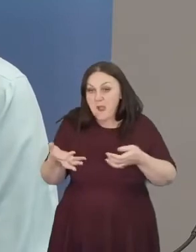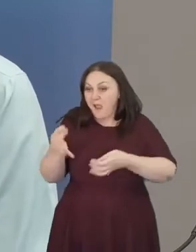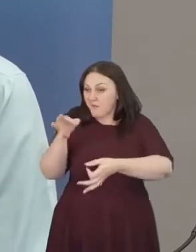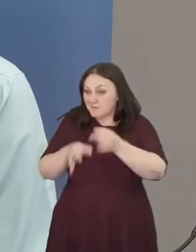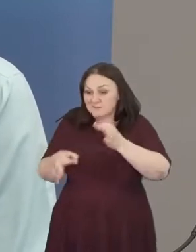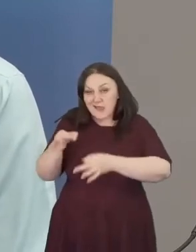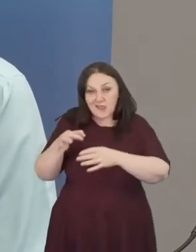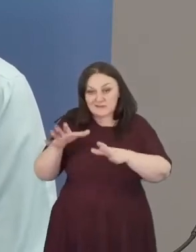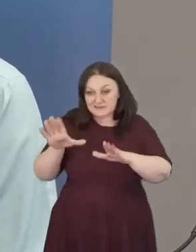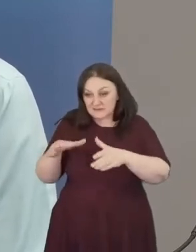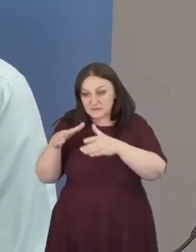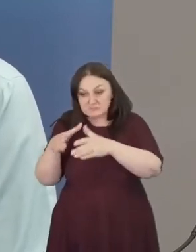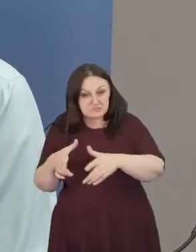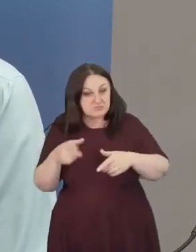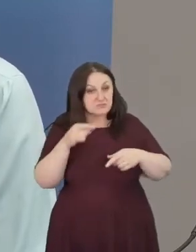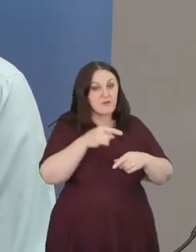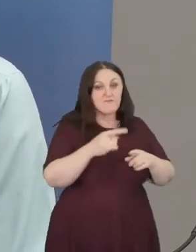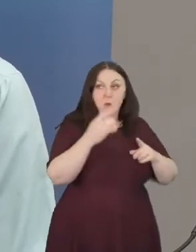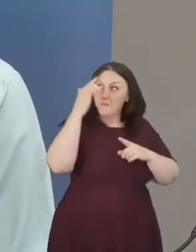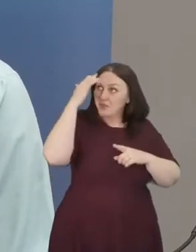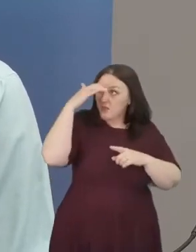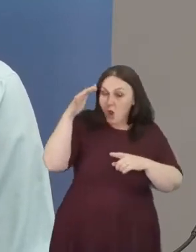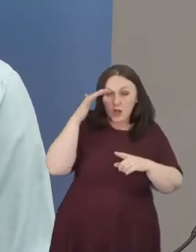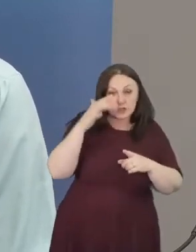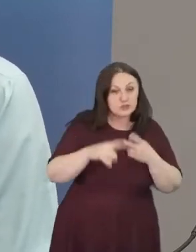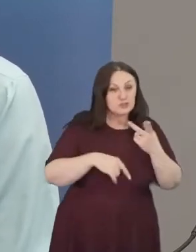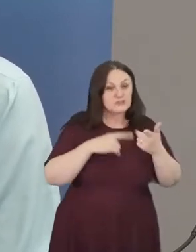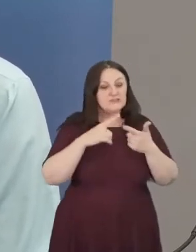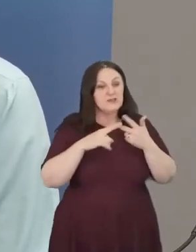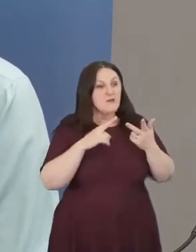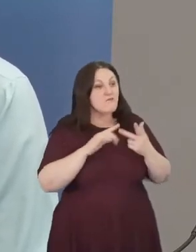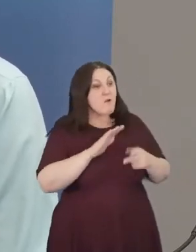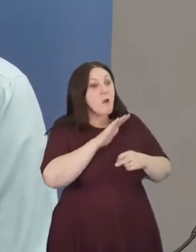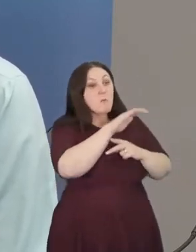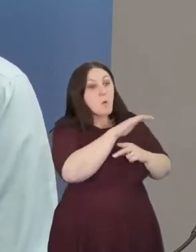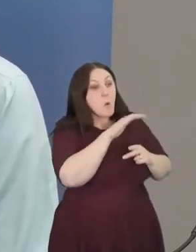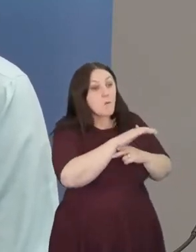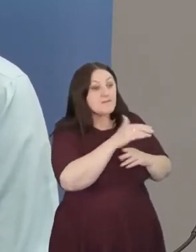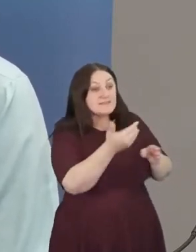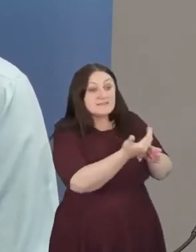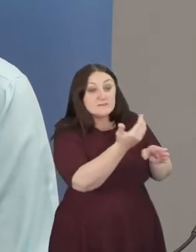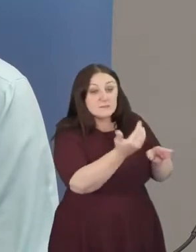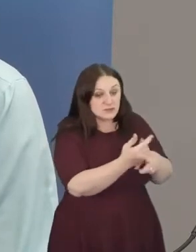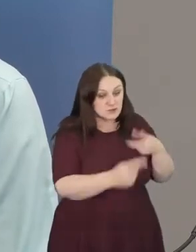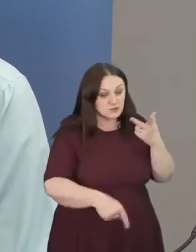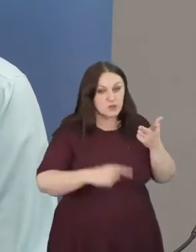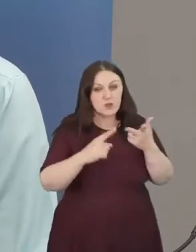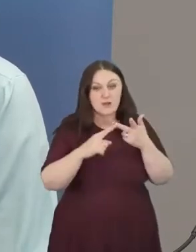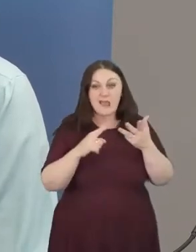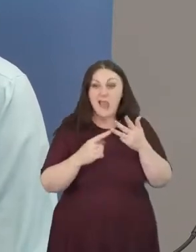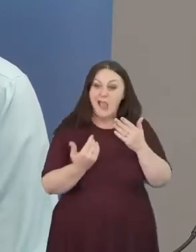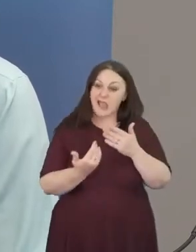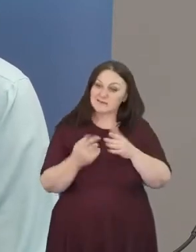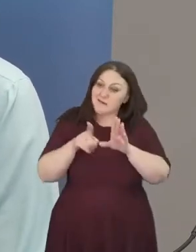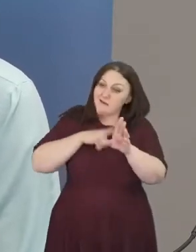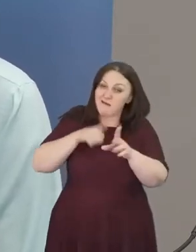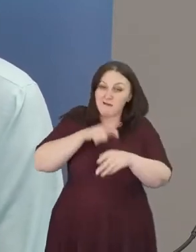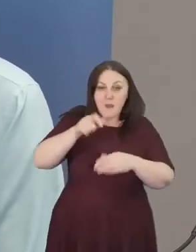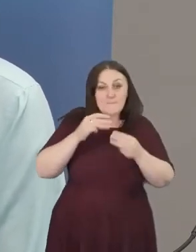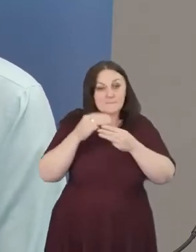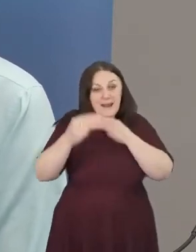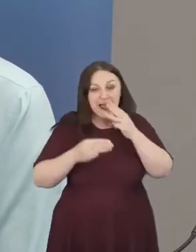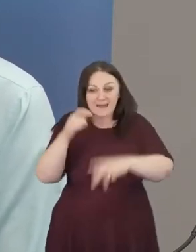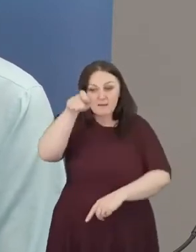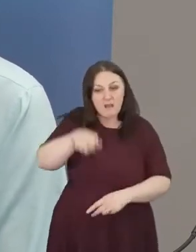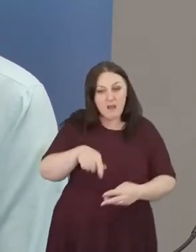theological community, overseas mission, as a millennial, and from a local